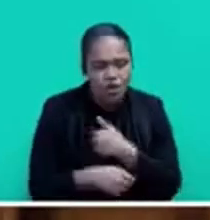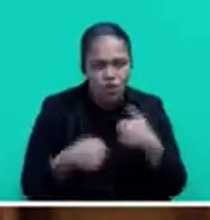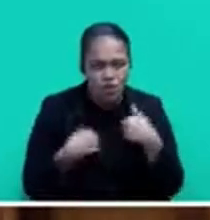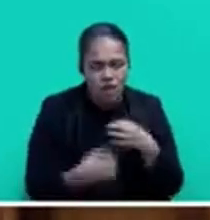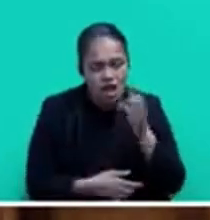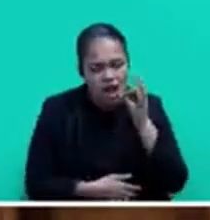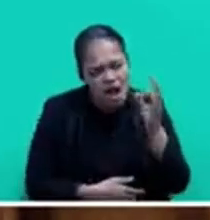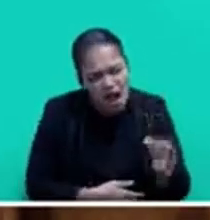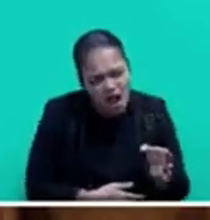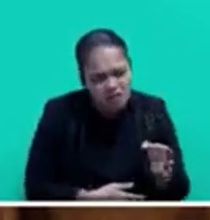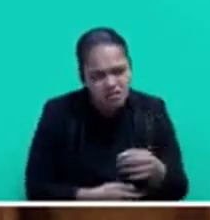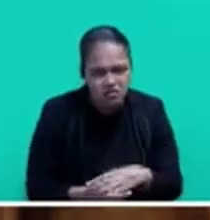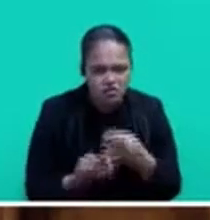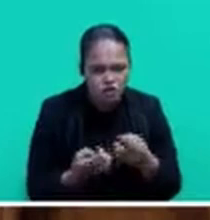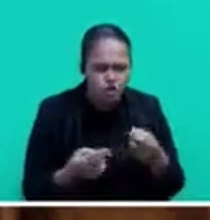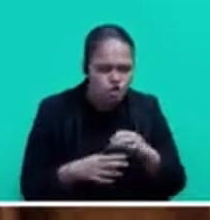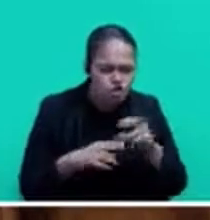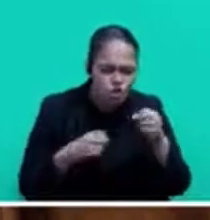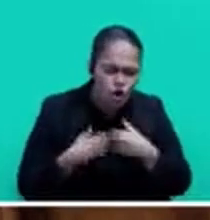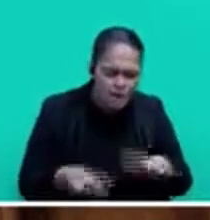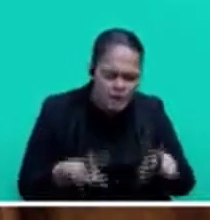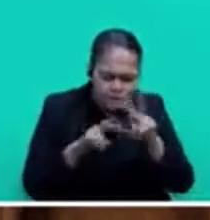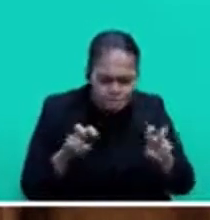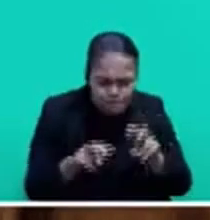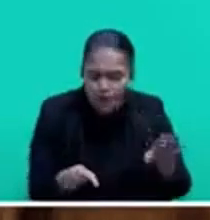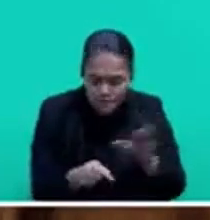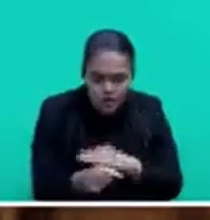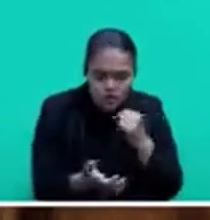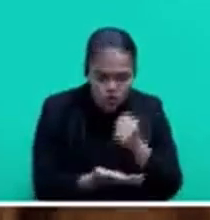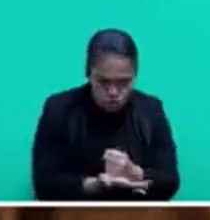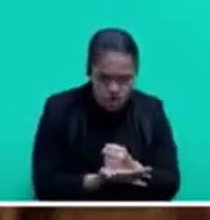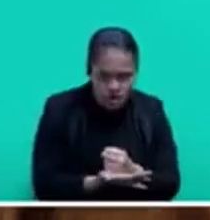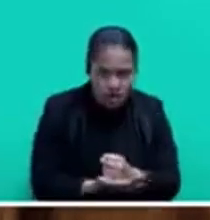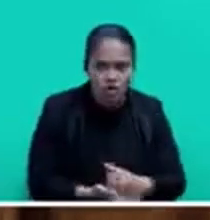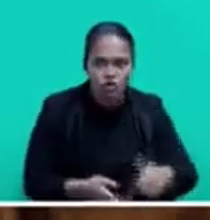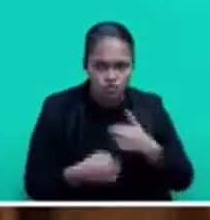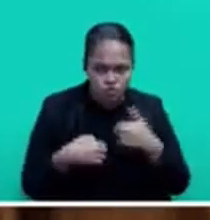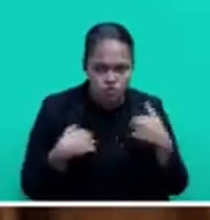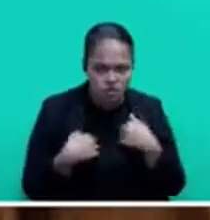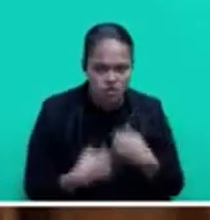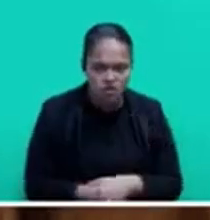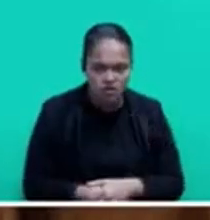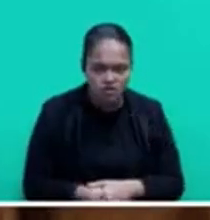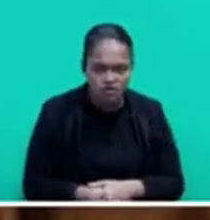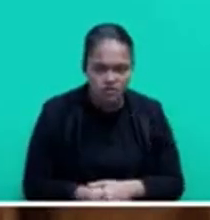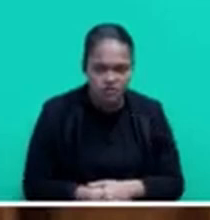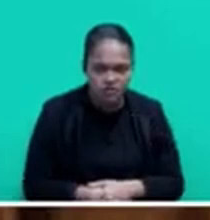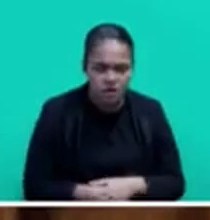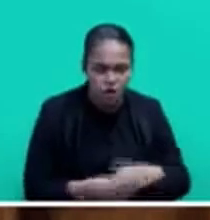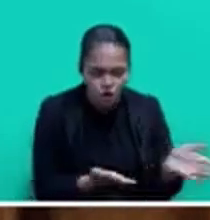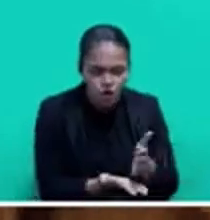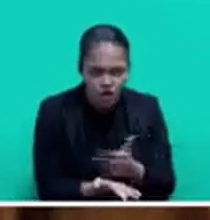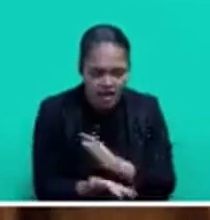some additional resources to complete the investigation and be assured, Mr Speaker, sir, we will leave no stone unturned. By